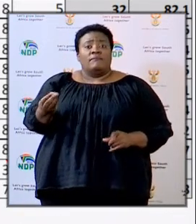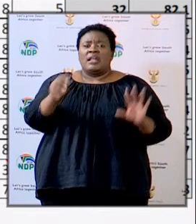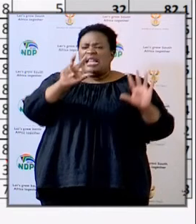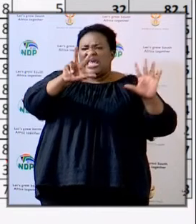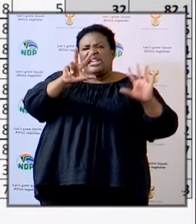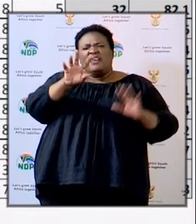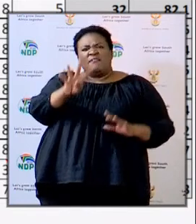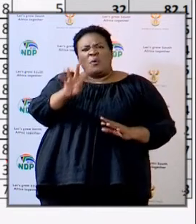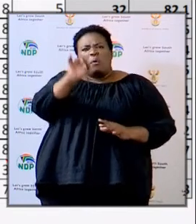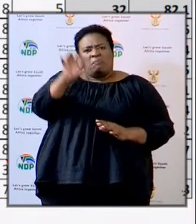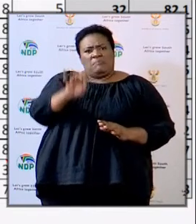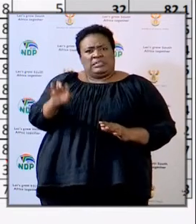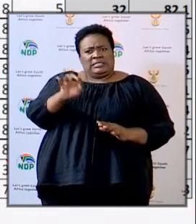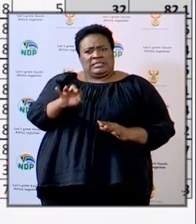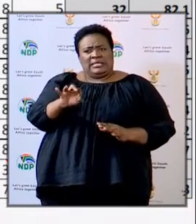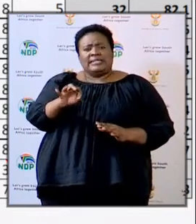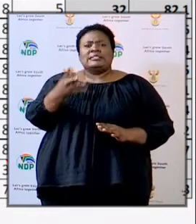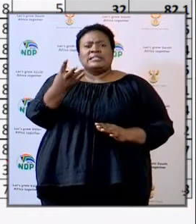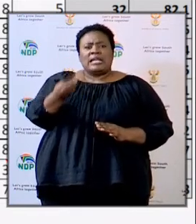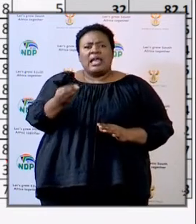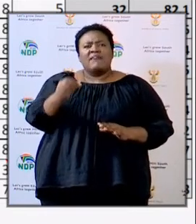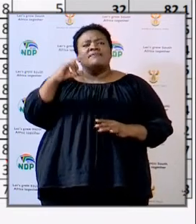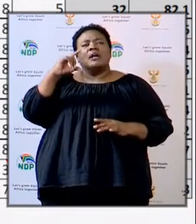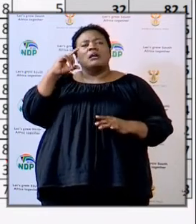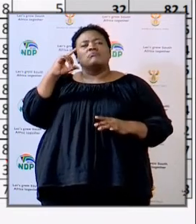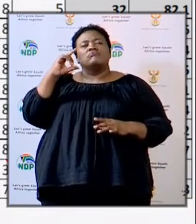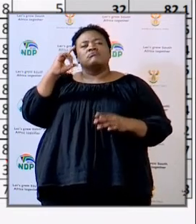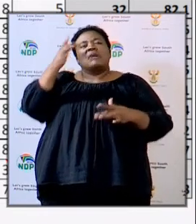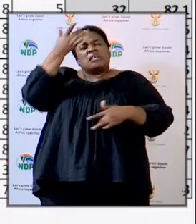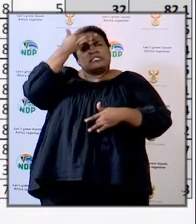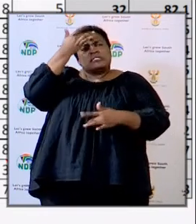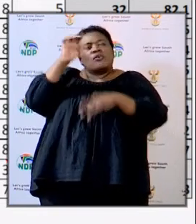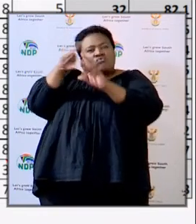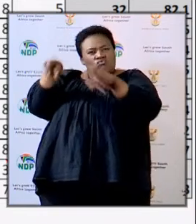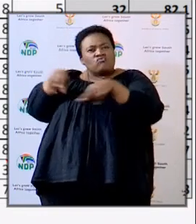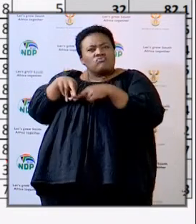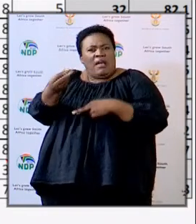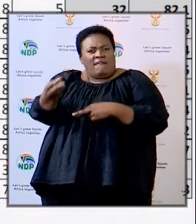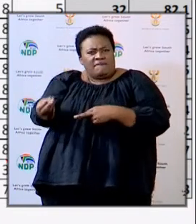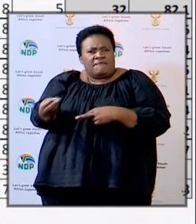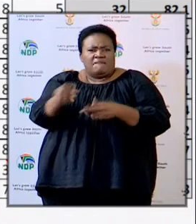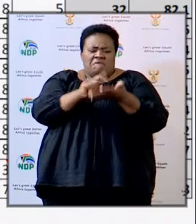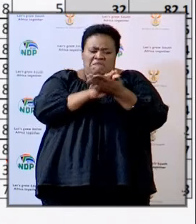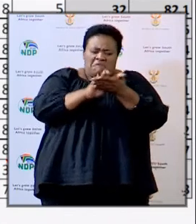and about 84% of those had sick base. They had sanitizers.